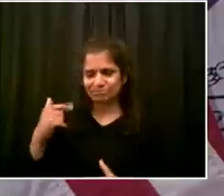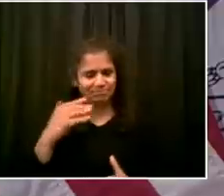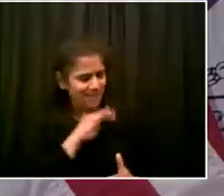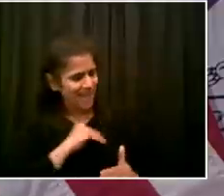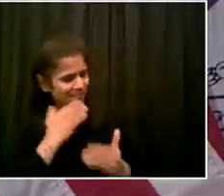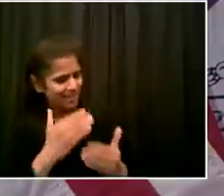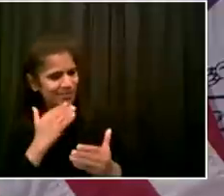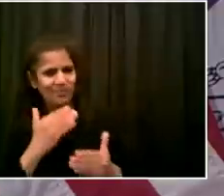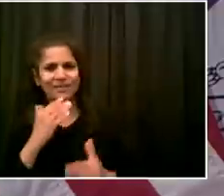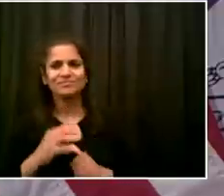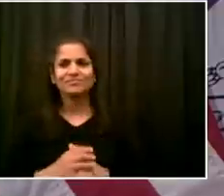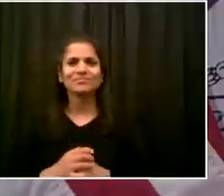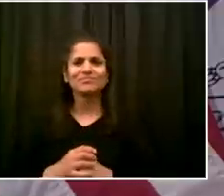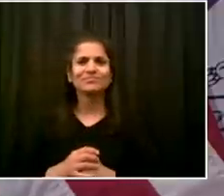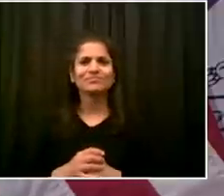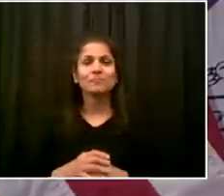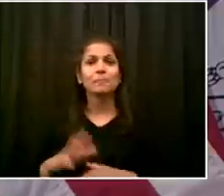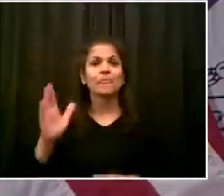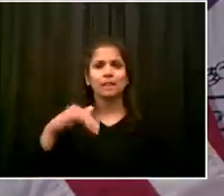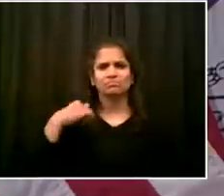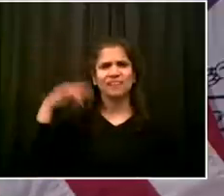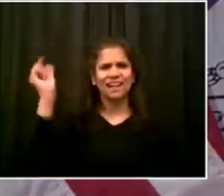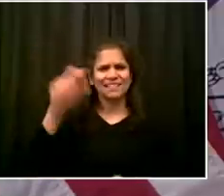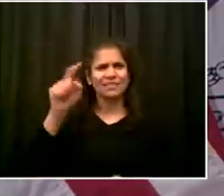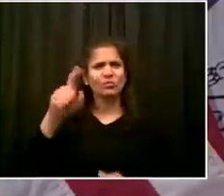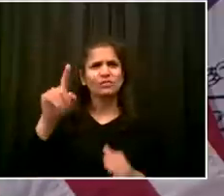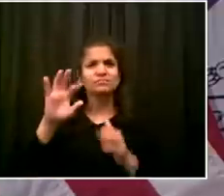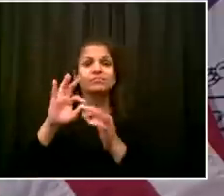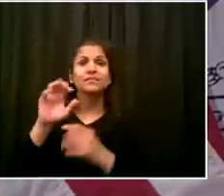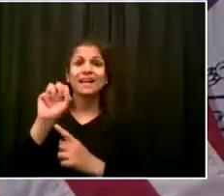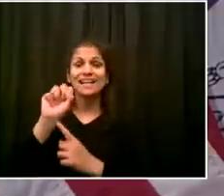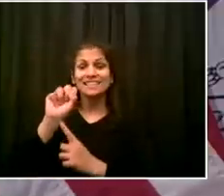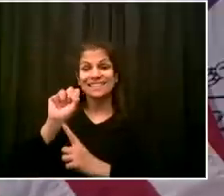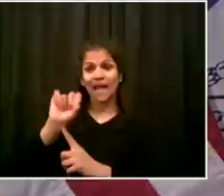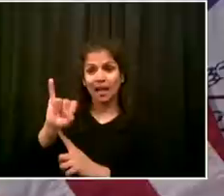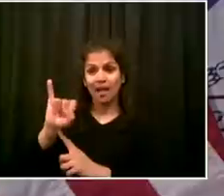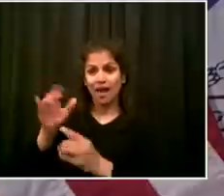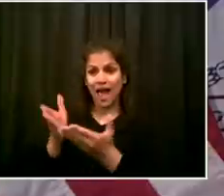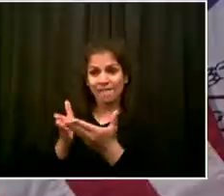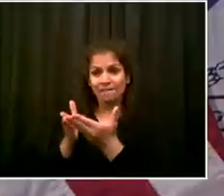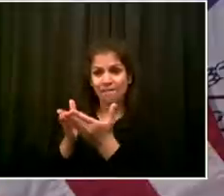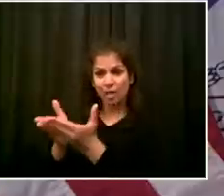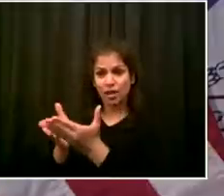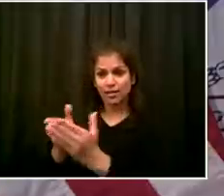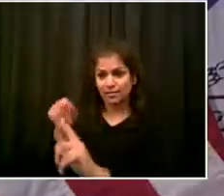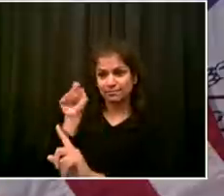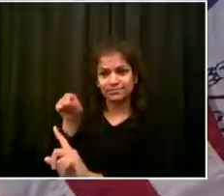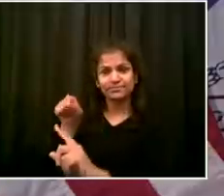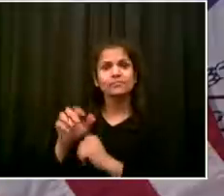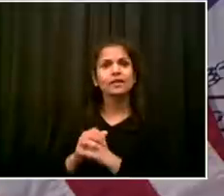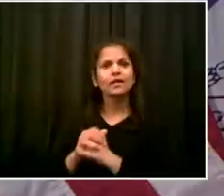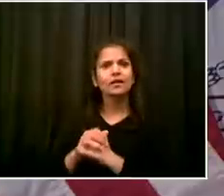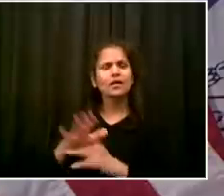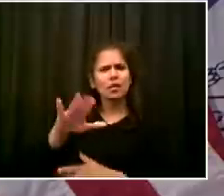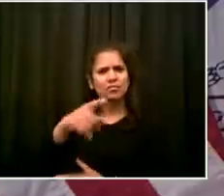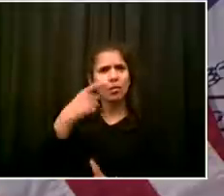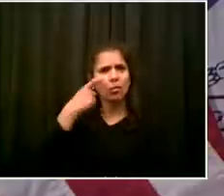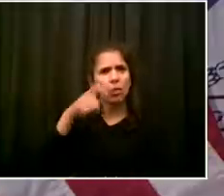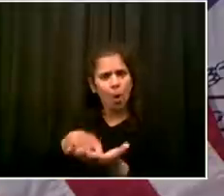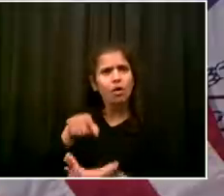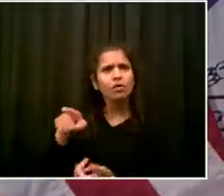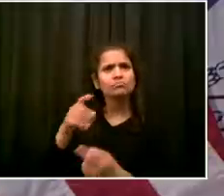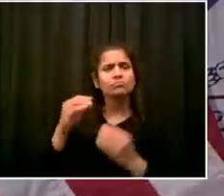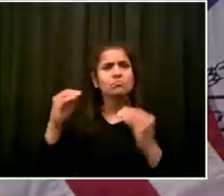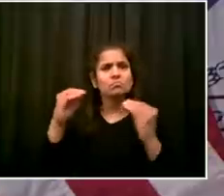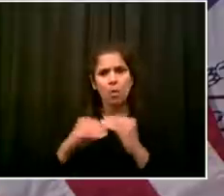Staten Island Ferry increase. You said that you had noticed a higher ridership or the boats getting a little bit more crowded.